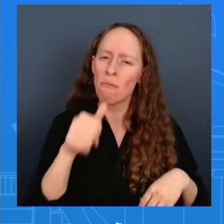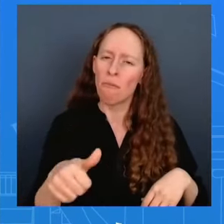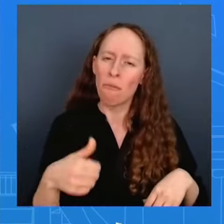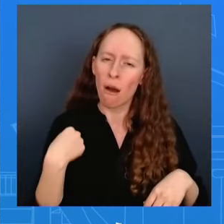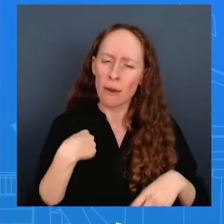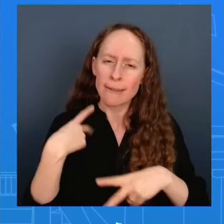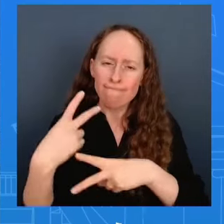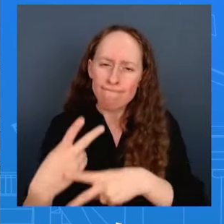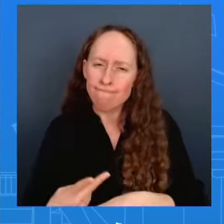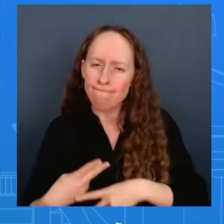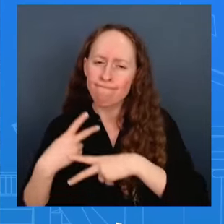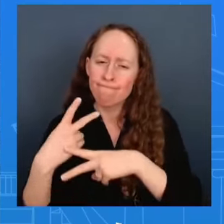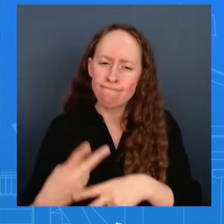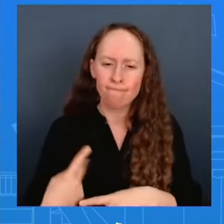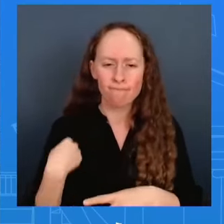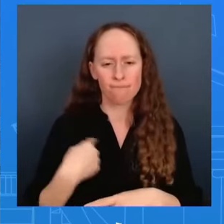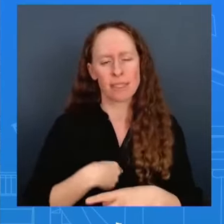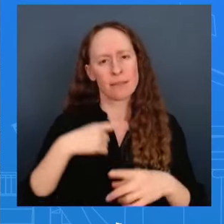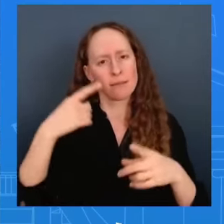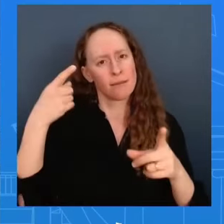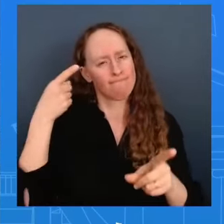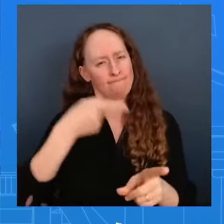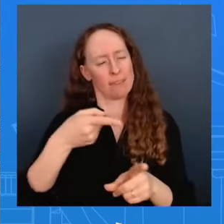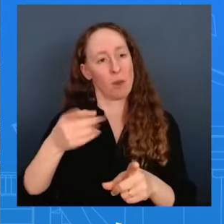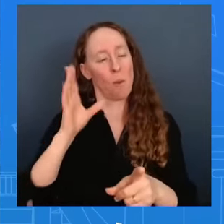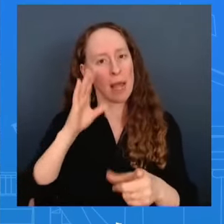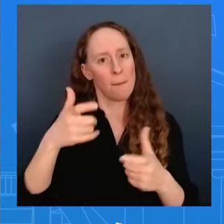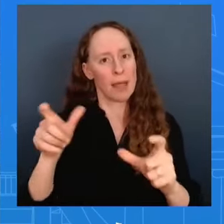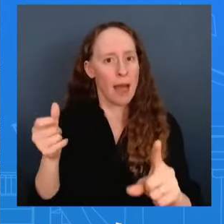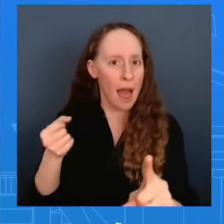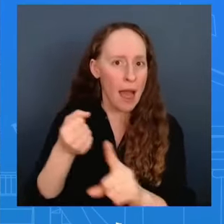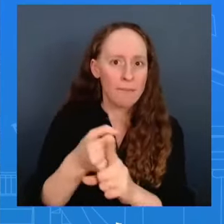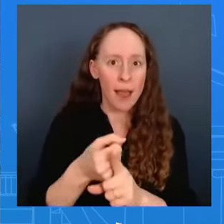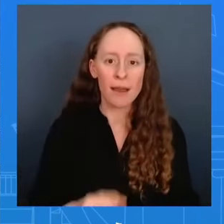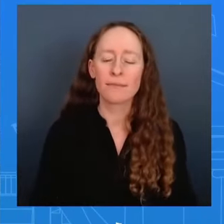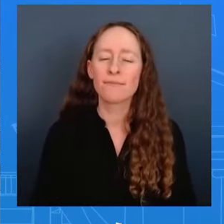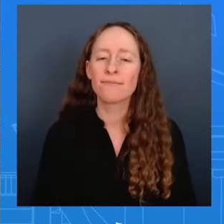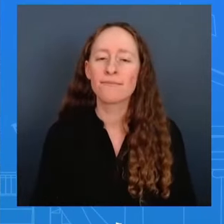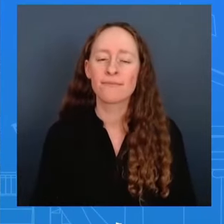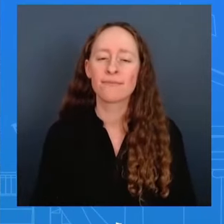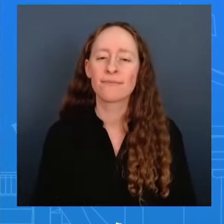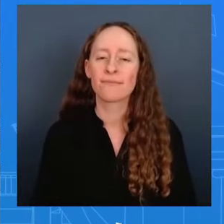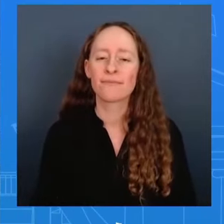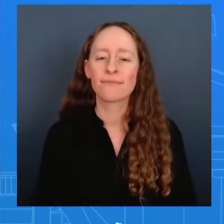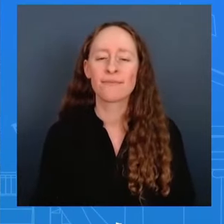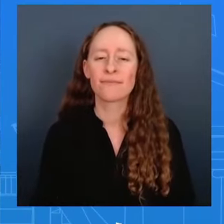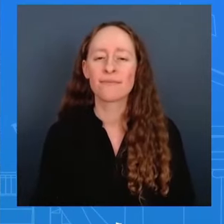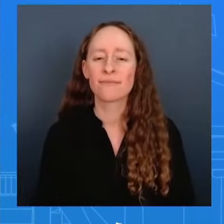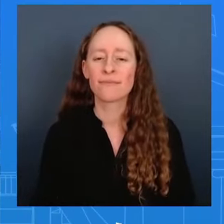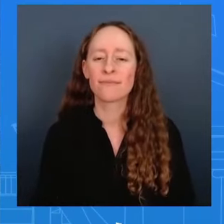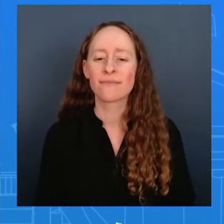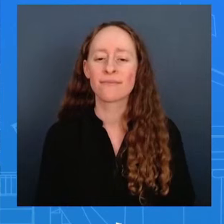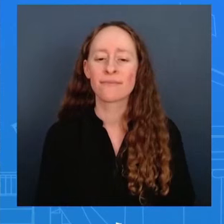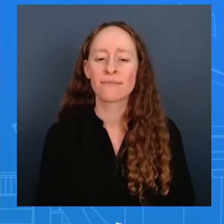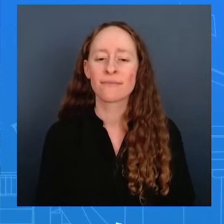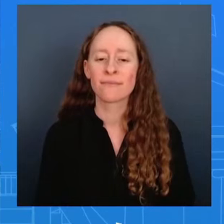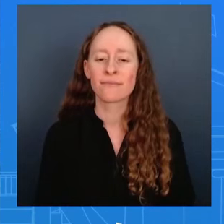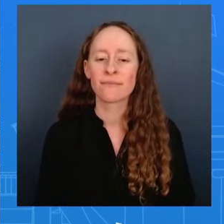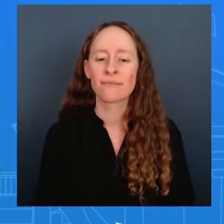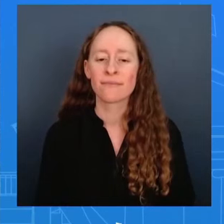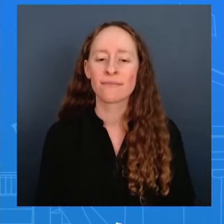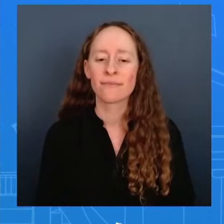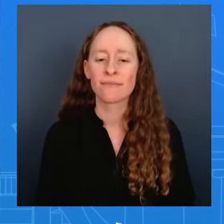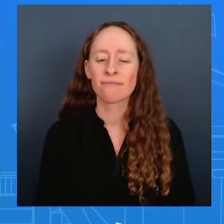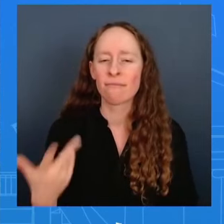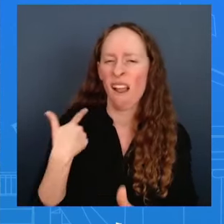thank you thank you ambassador following up on my colleague selena's question um you said that the president has been consistent on